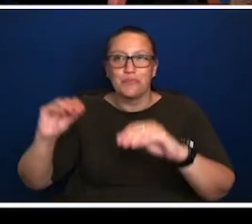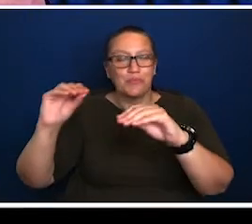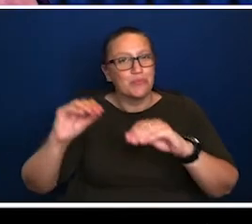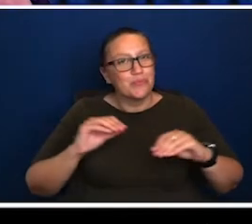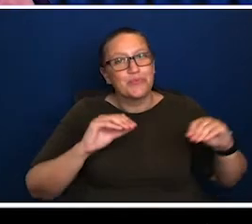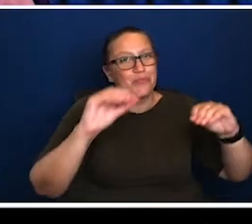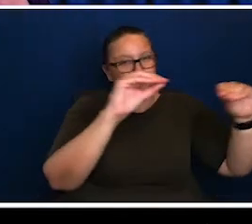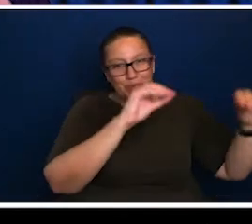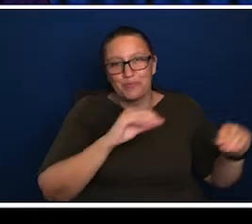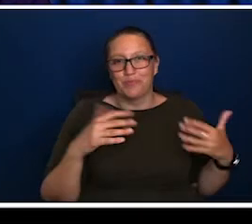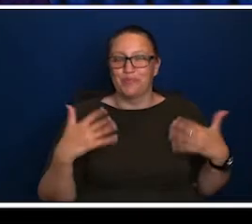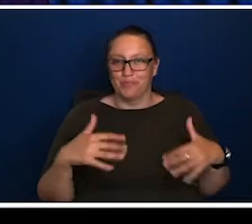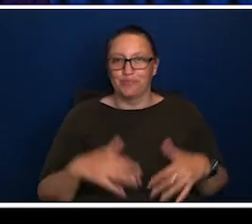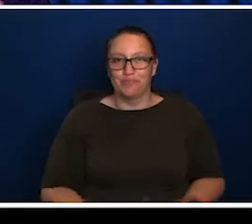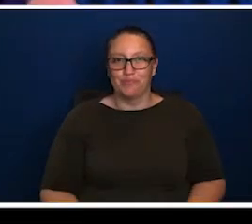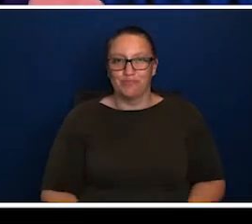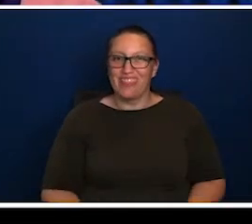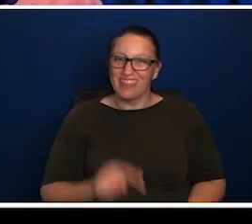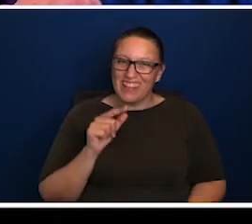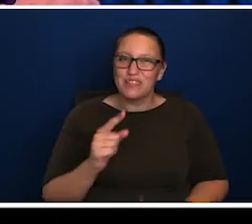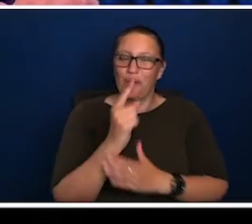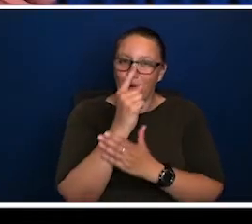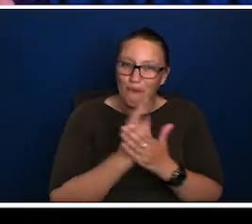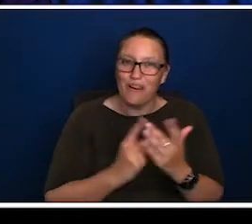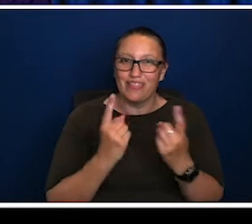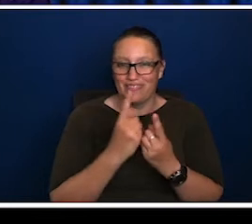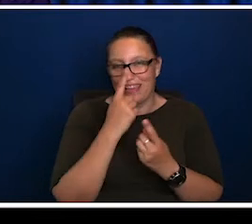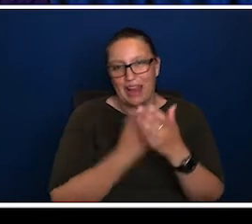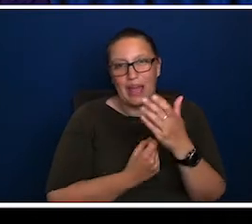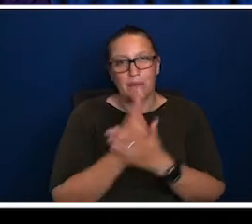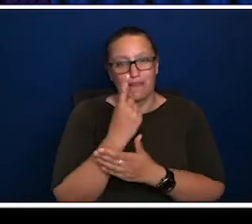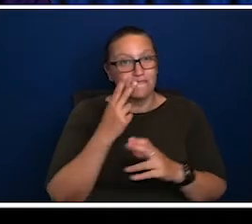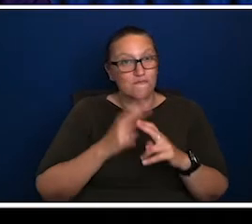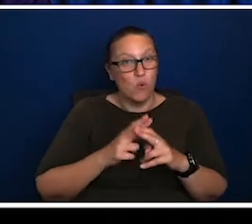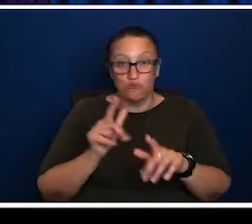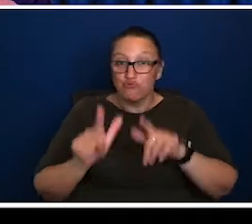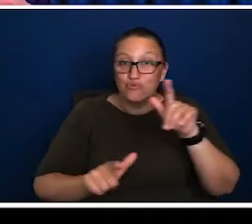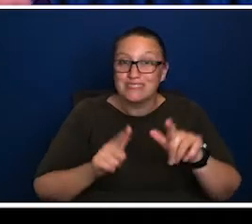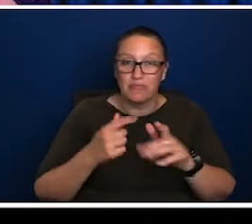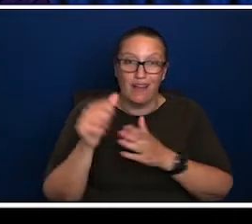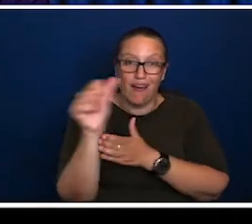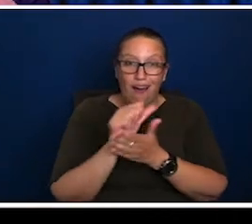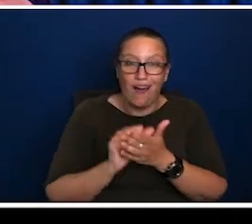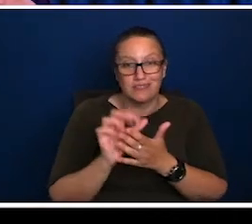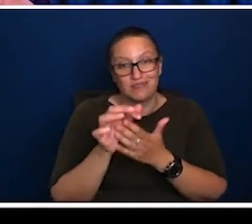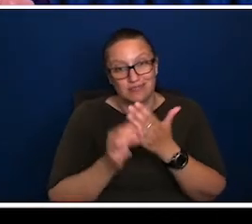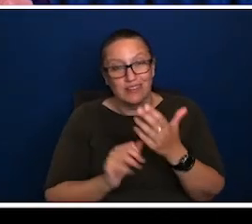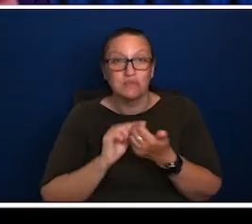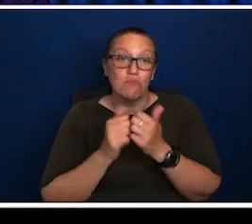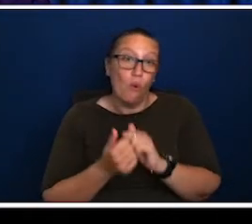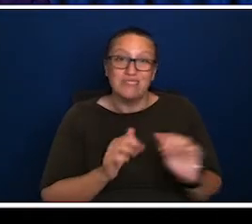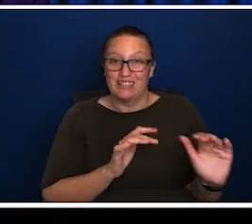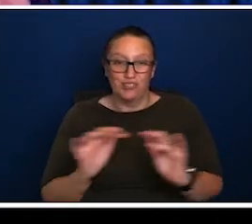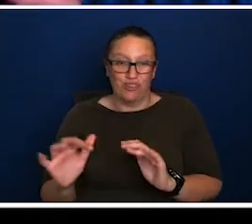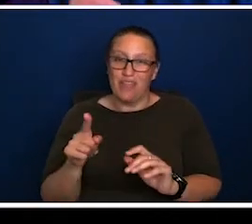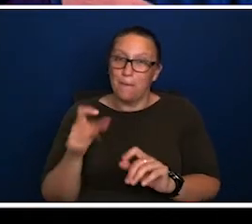domestically, then that is pretty much the only thing that can happen for the tourism sector. But that is the only thing that can really happen for the arts.